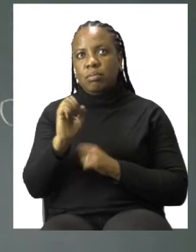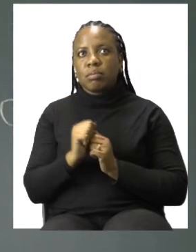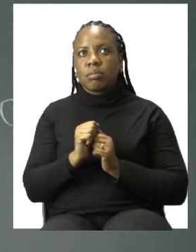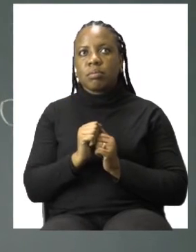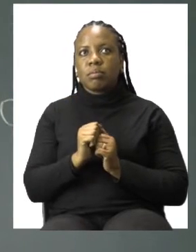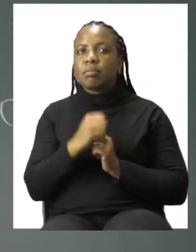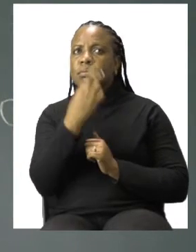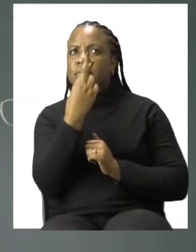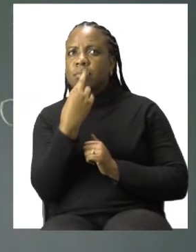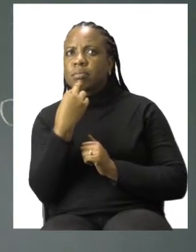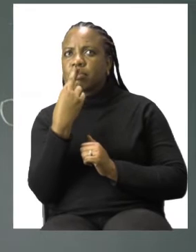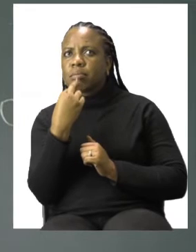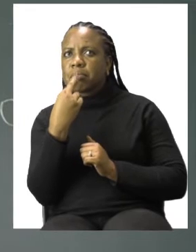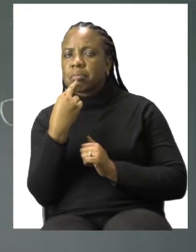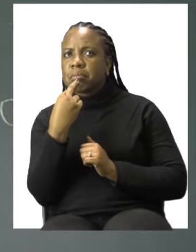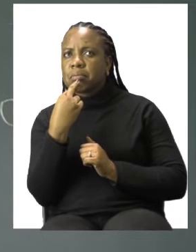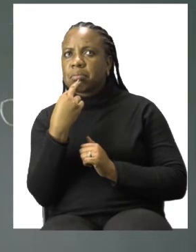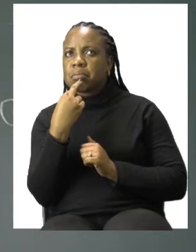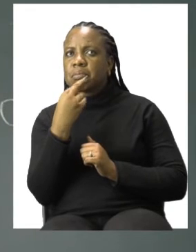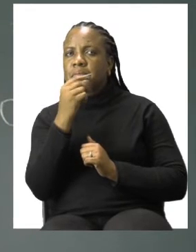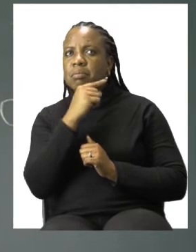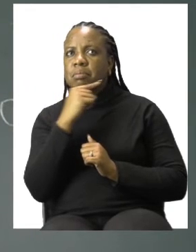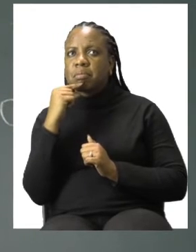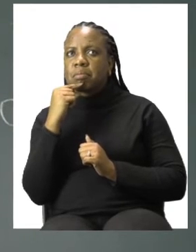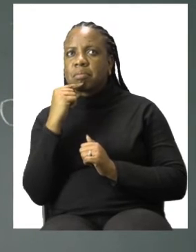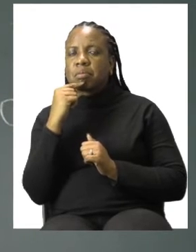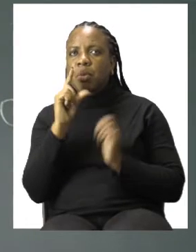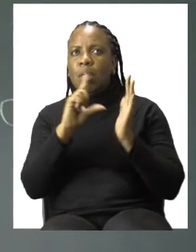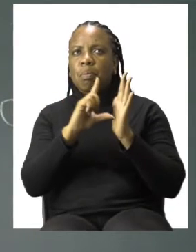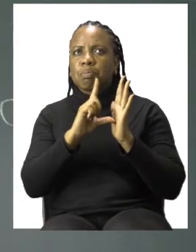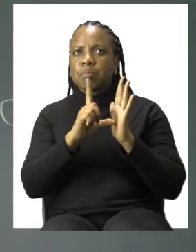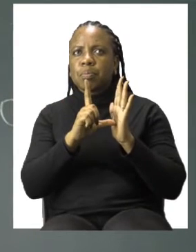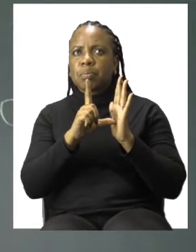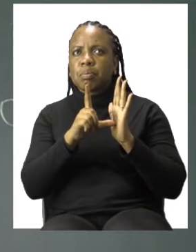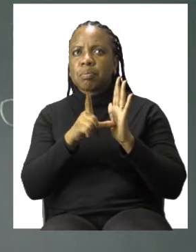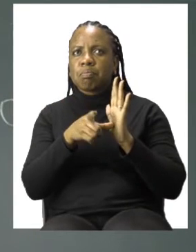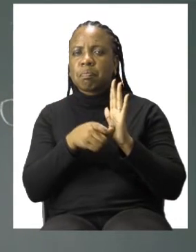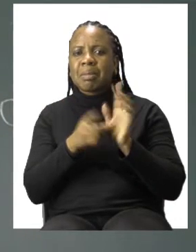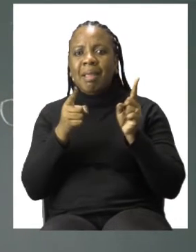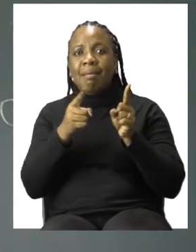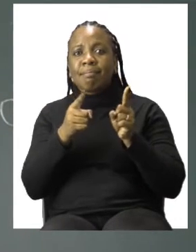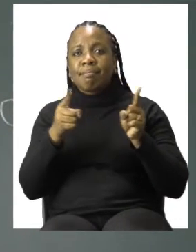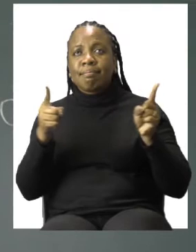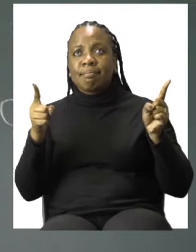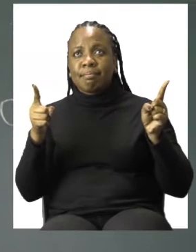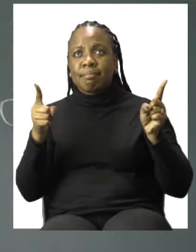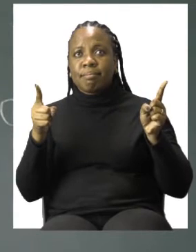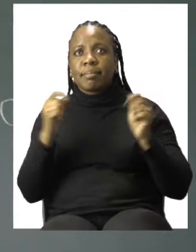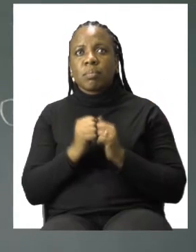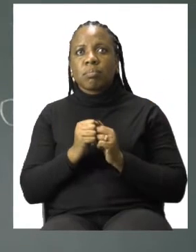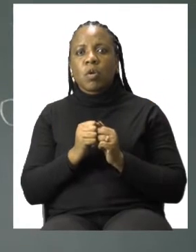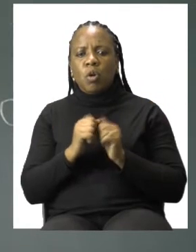the minute hand. It is much longer than the other hand and it moves quicker